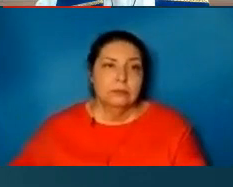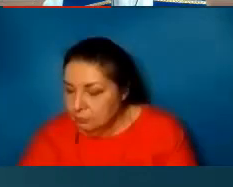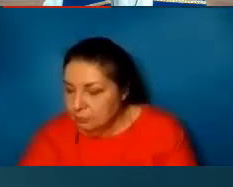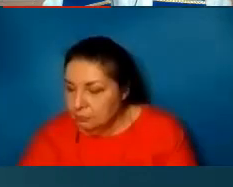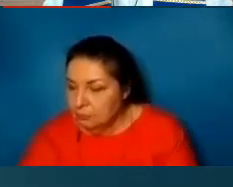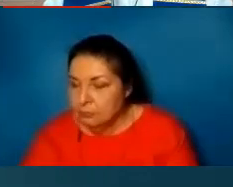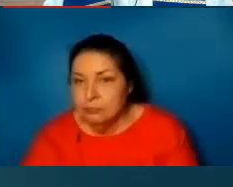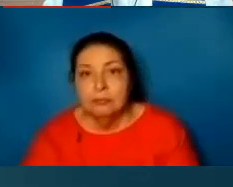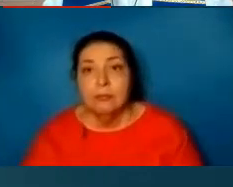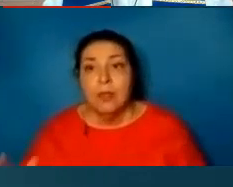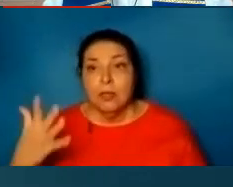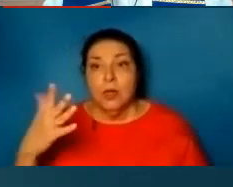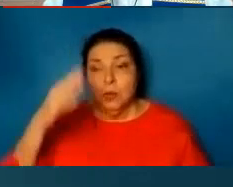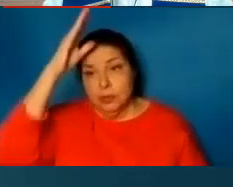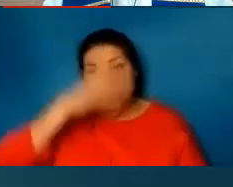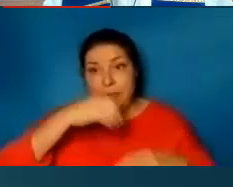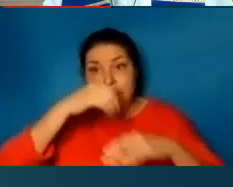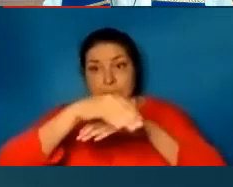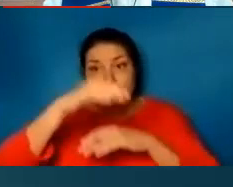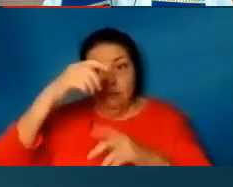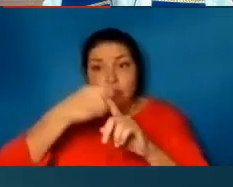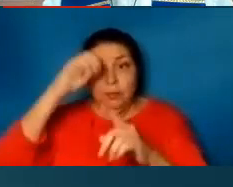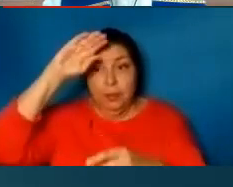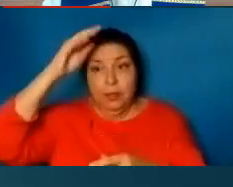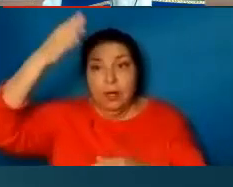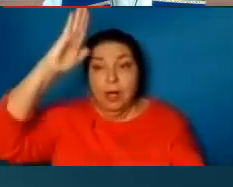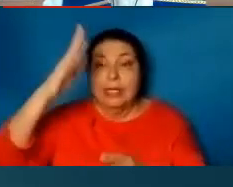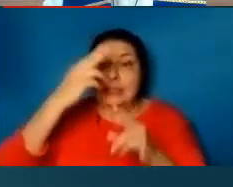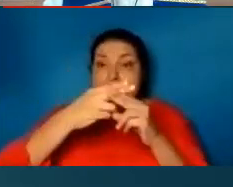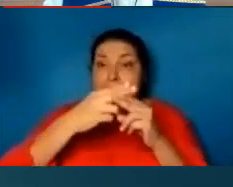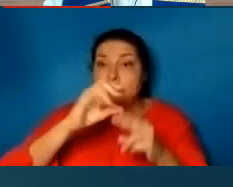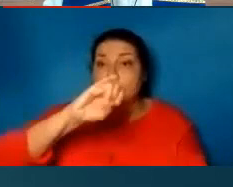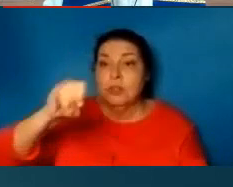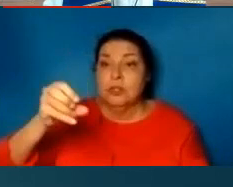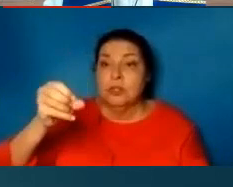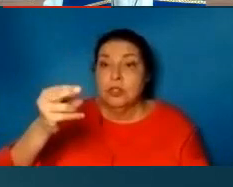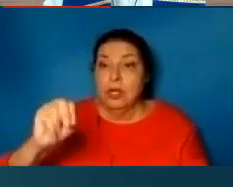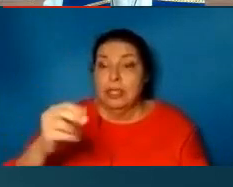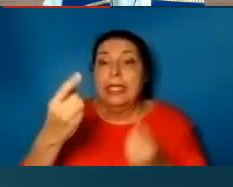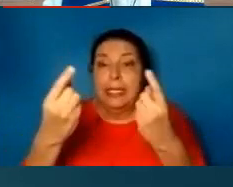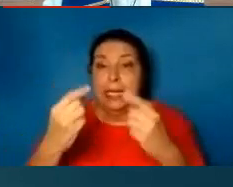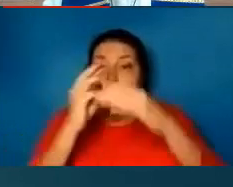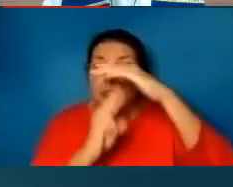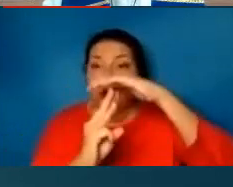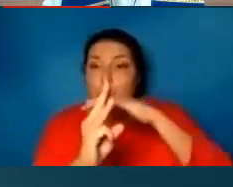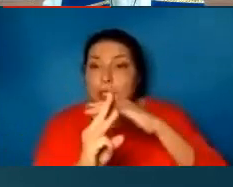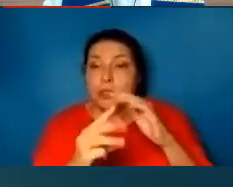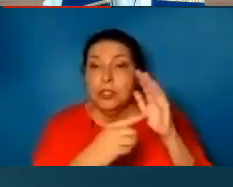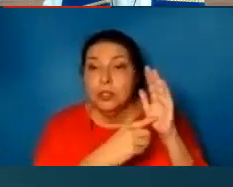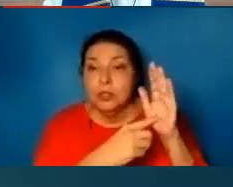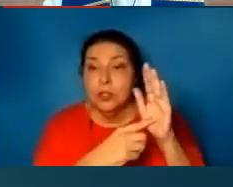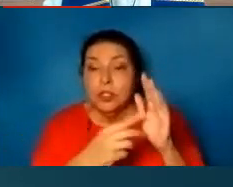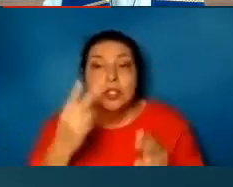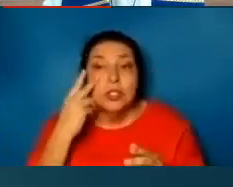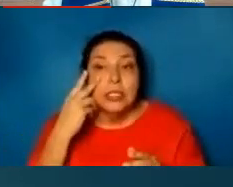there was a man sent from God whose name was John he came as a witness to bear witness about the light